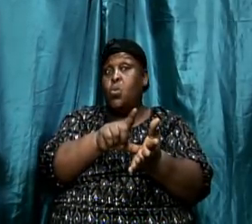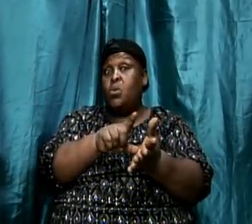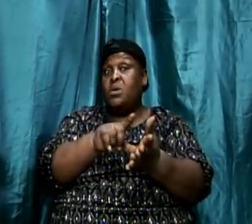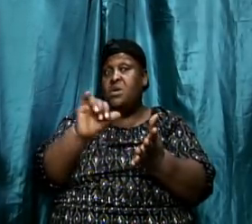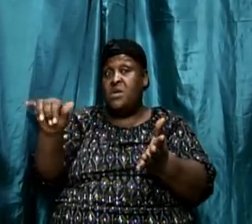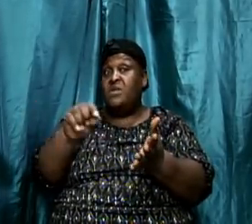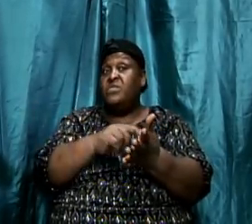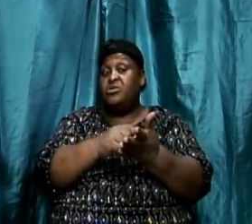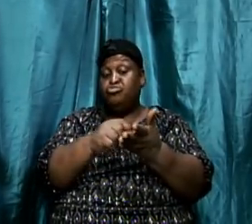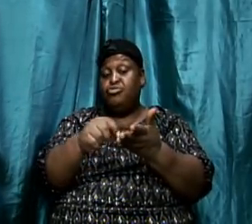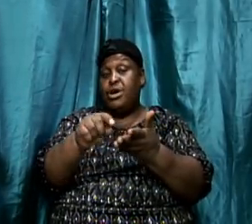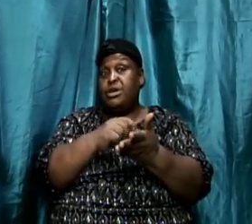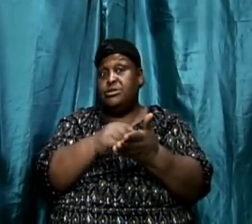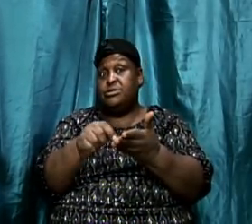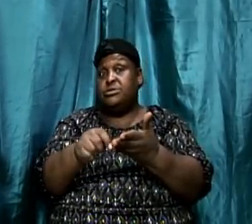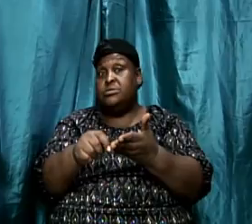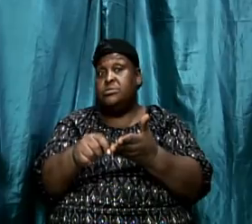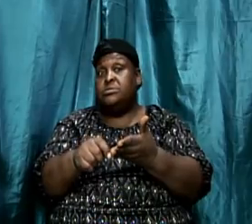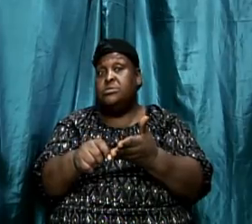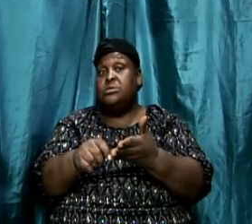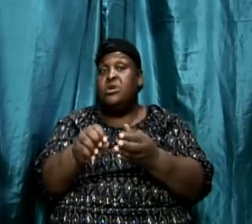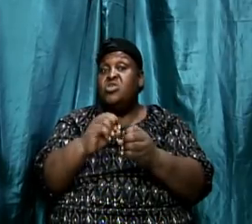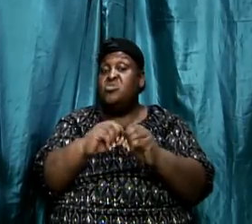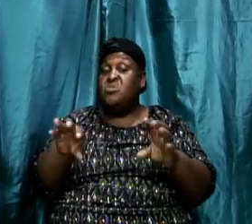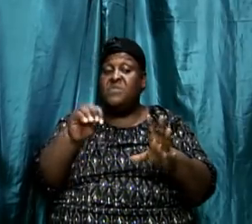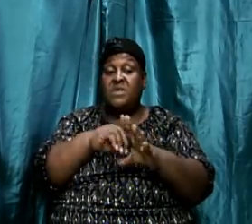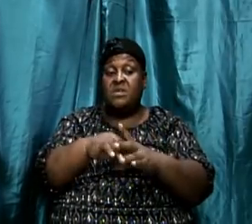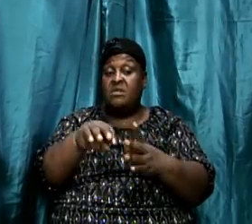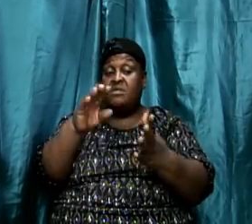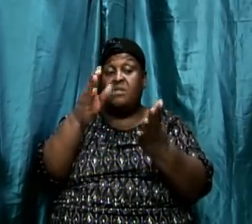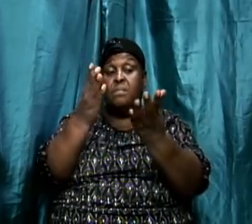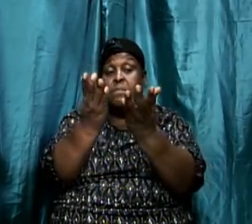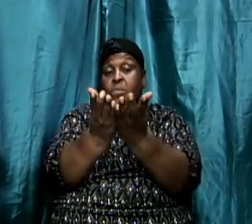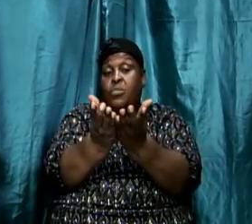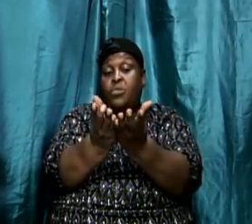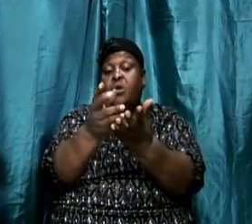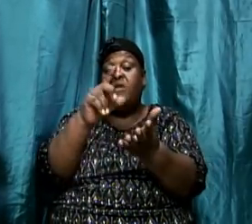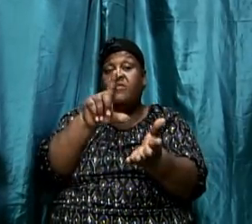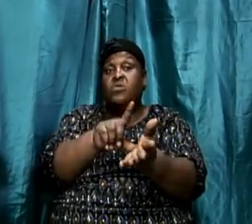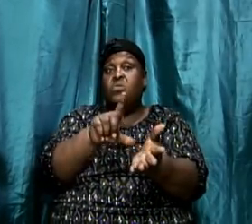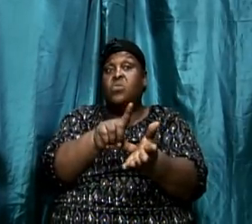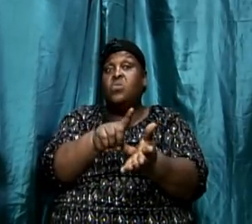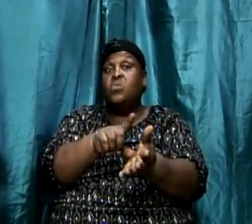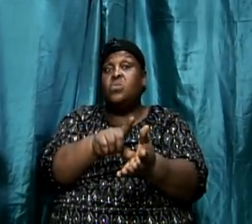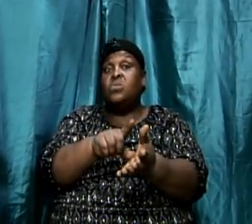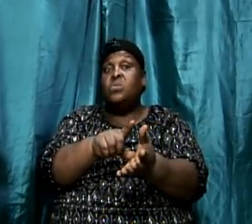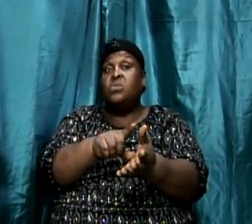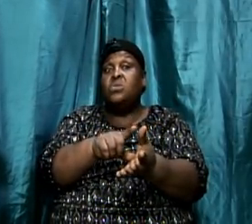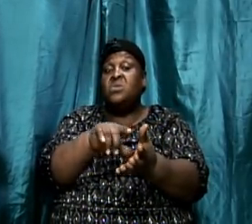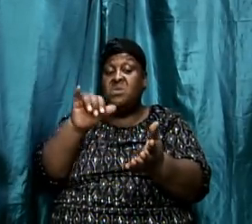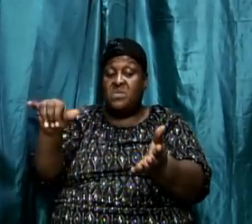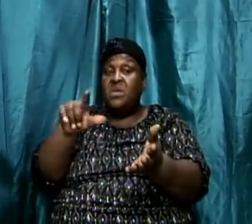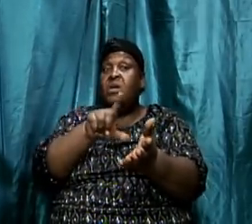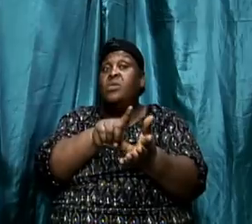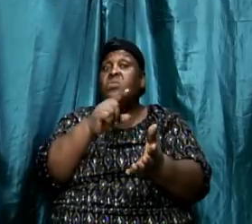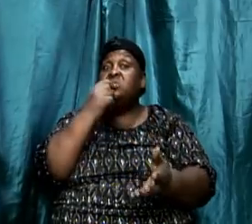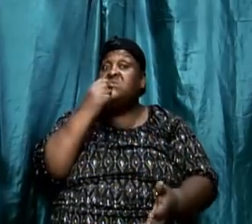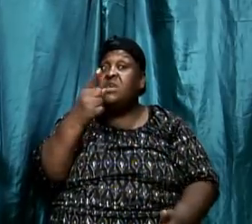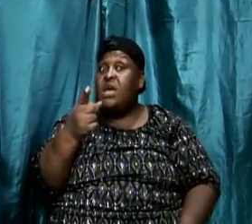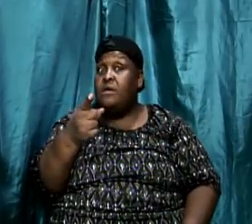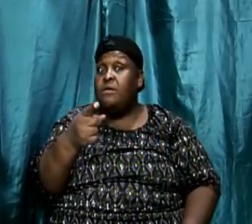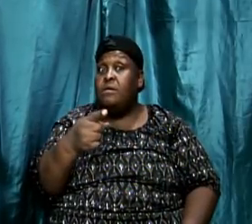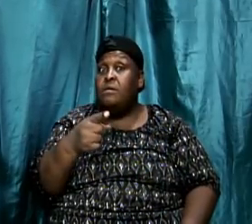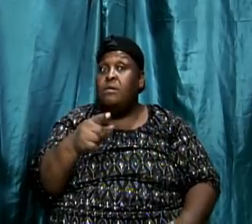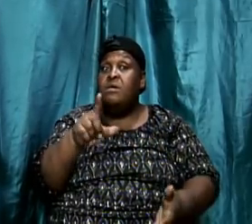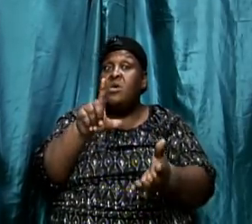writer. all to the book of Luke, there's nothing in the book of Luke where Luke said, because Luke was not there, as I said